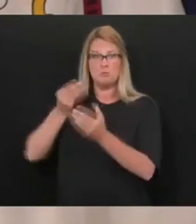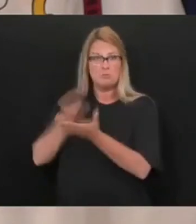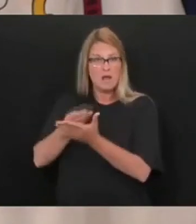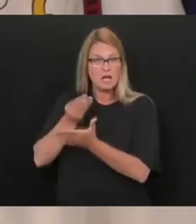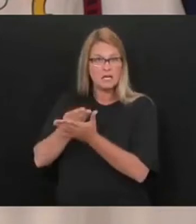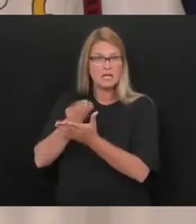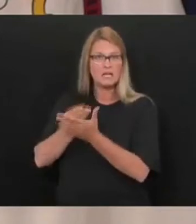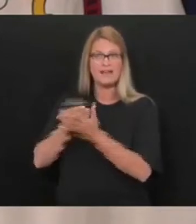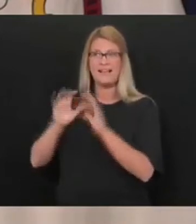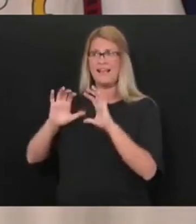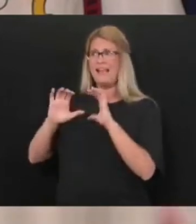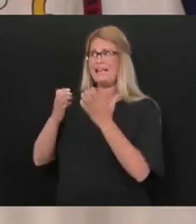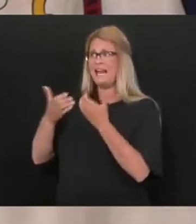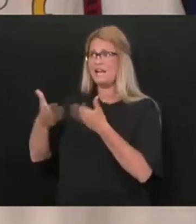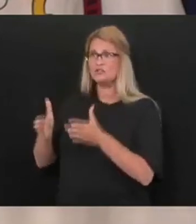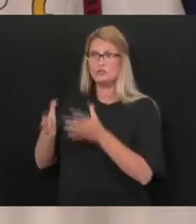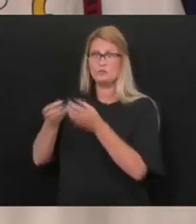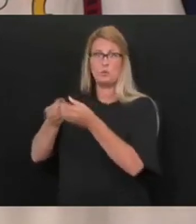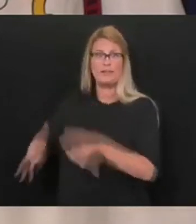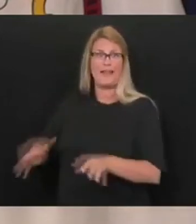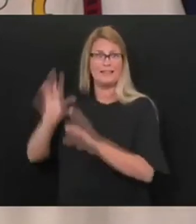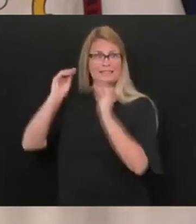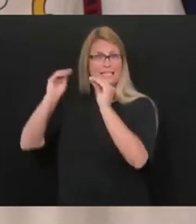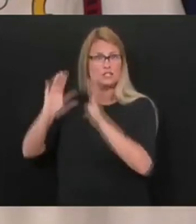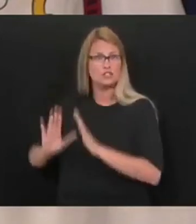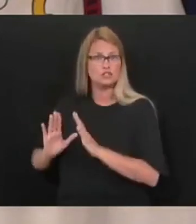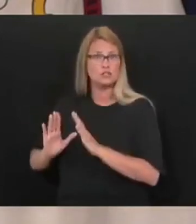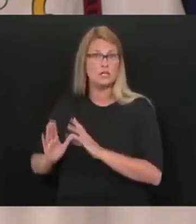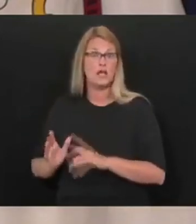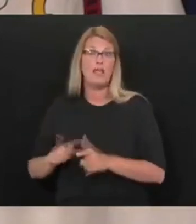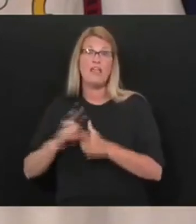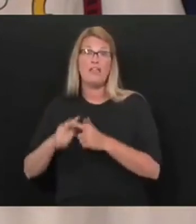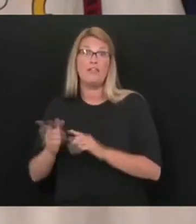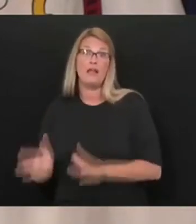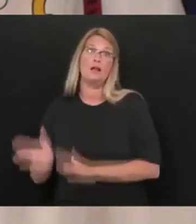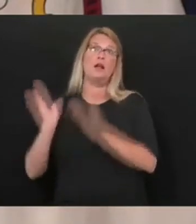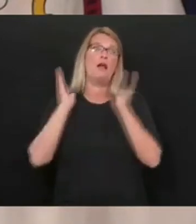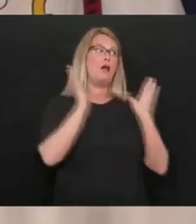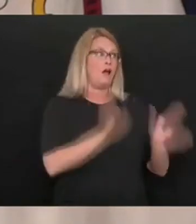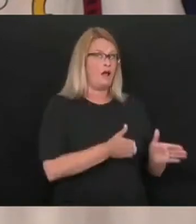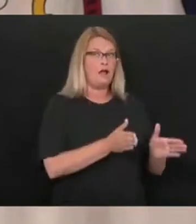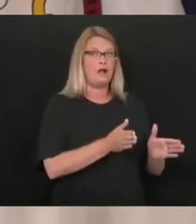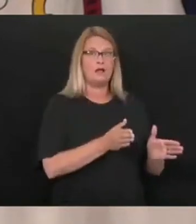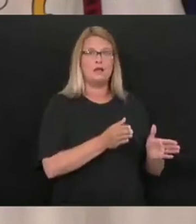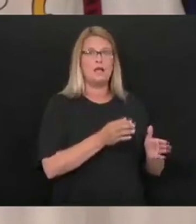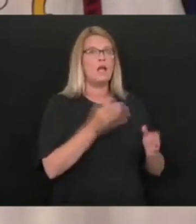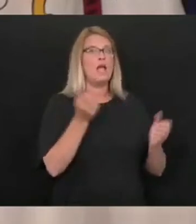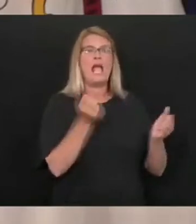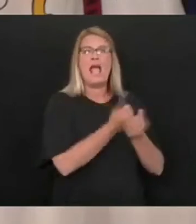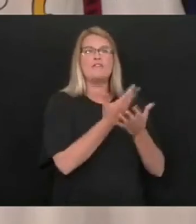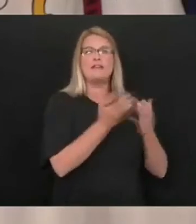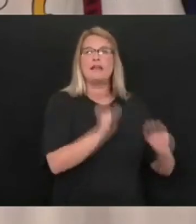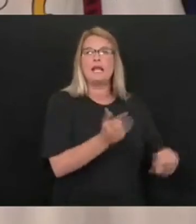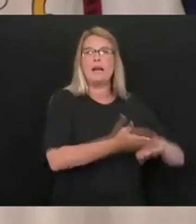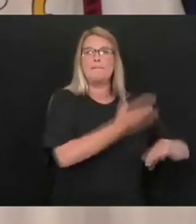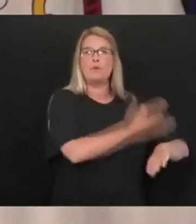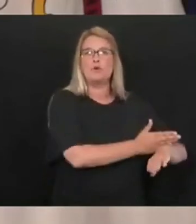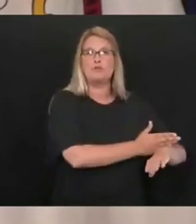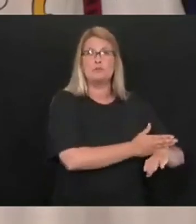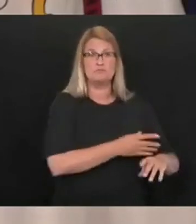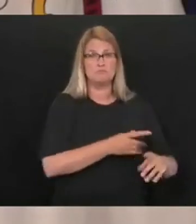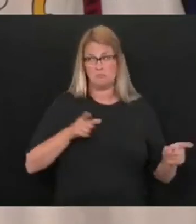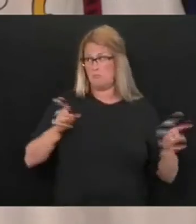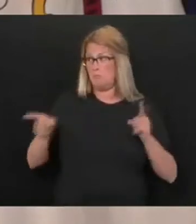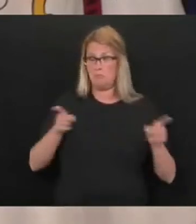classrooms without teachers and everything else. And then you had others on the other side that believed we can do a lot better in education. Both people had a good